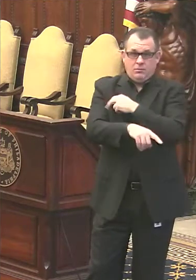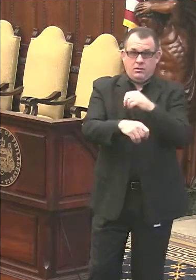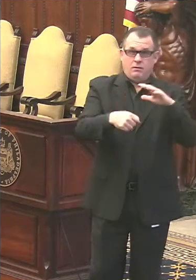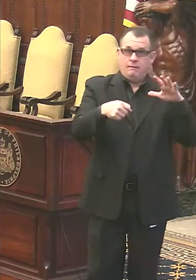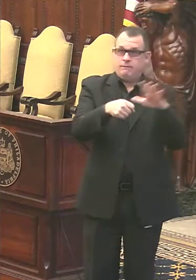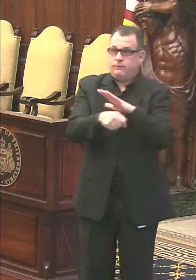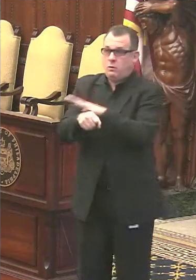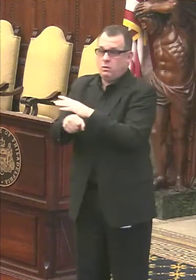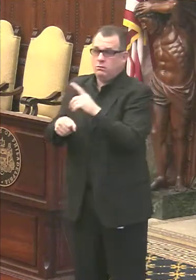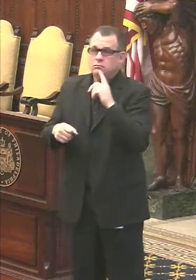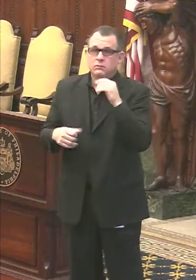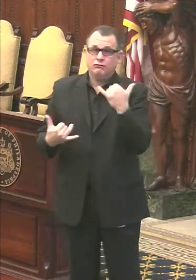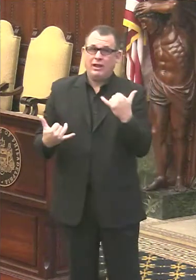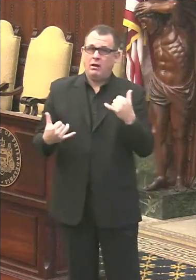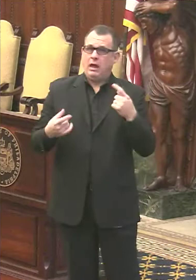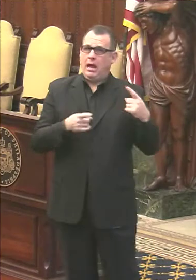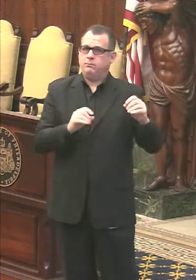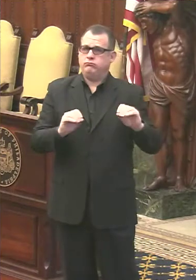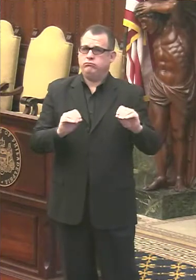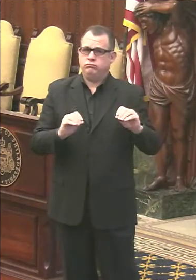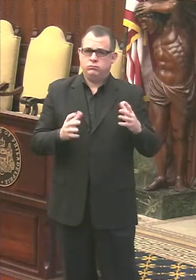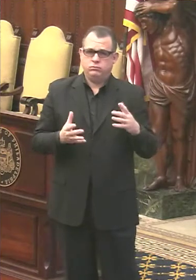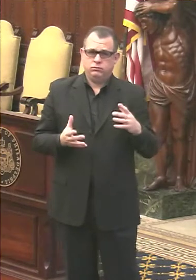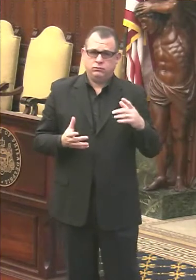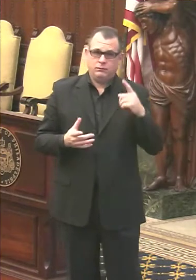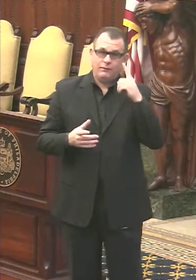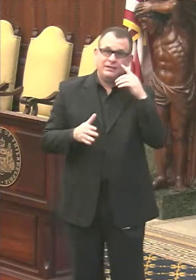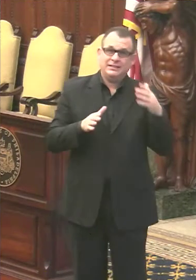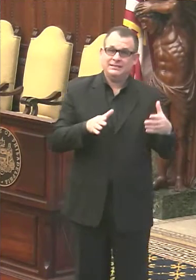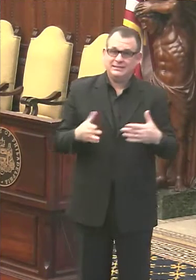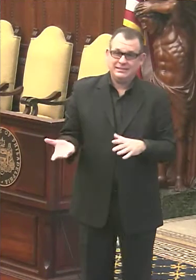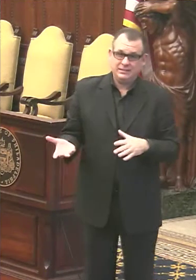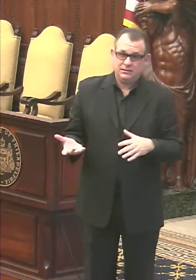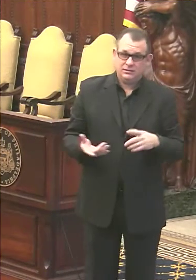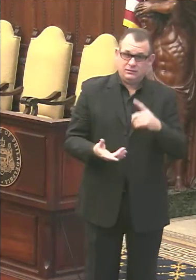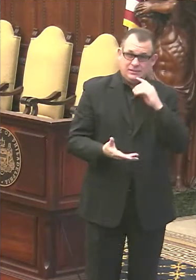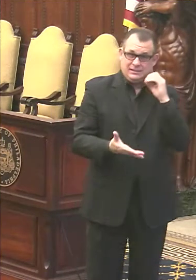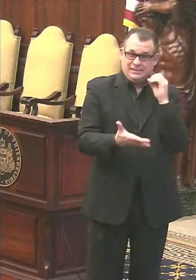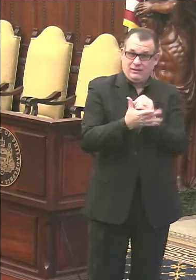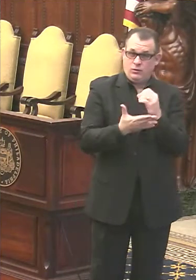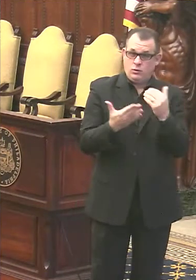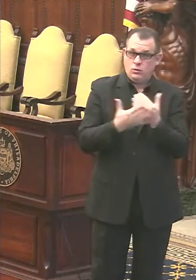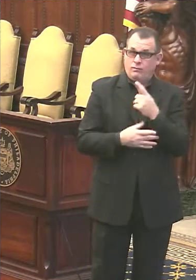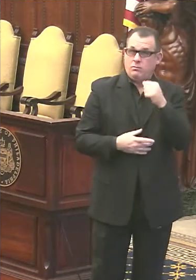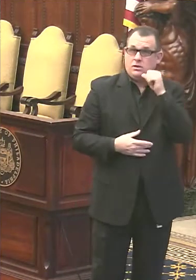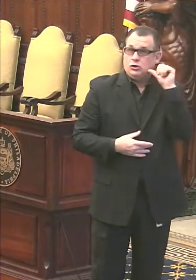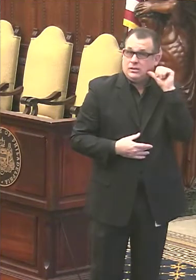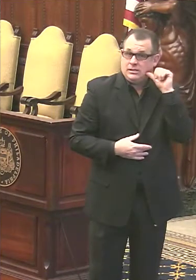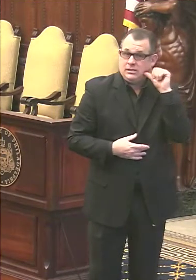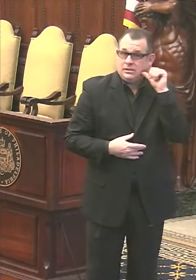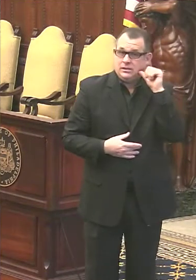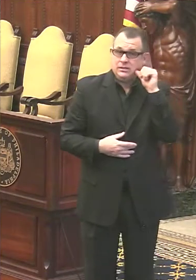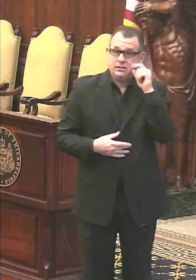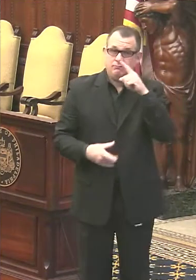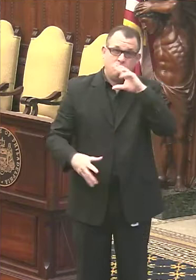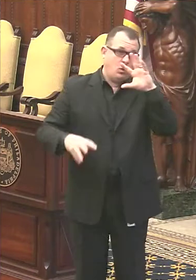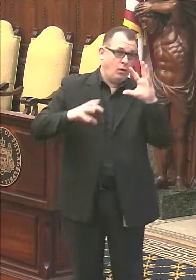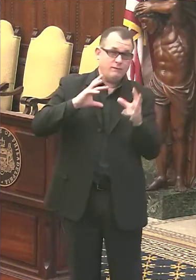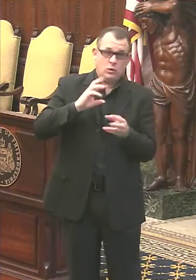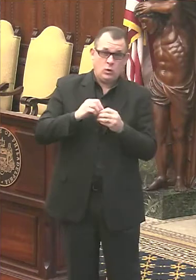worry again. As far as deaths, we have zero new deaths identified since yesterday, now up a total of 2